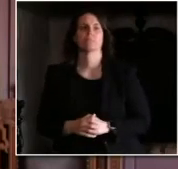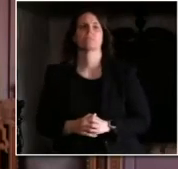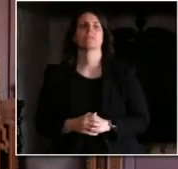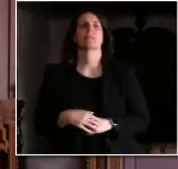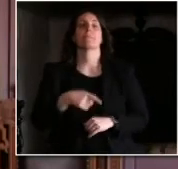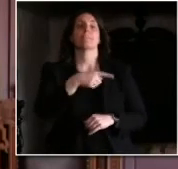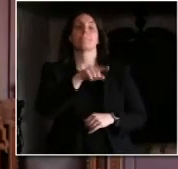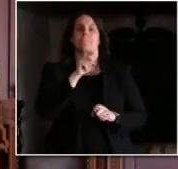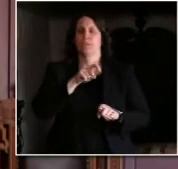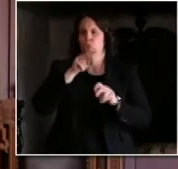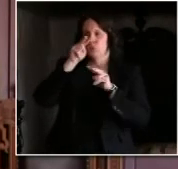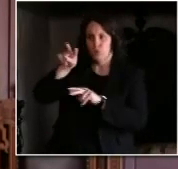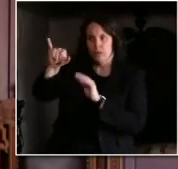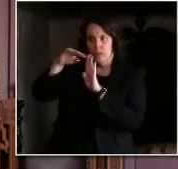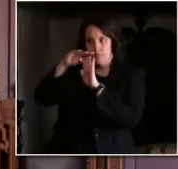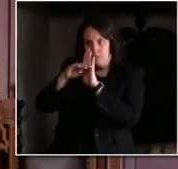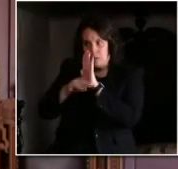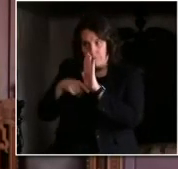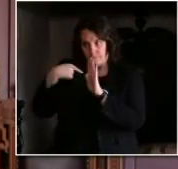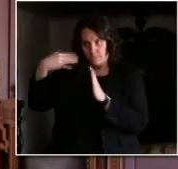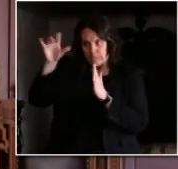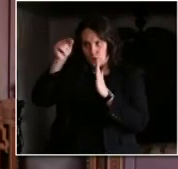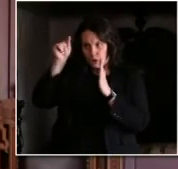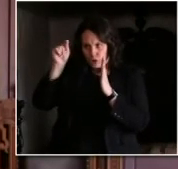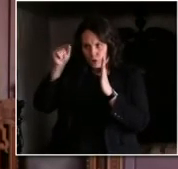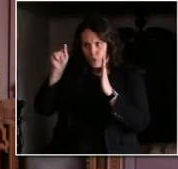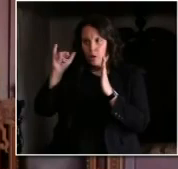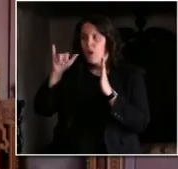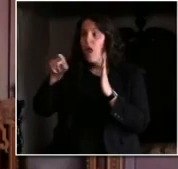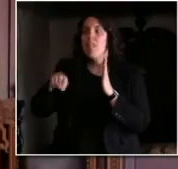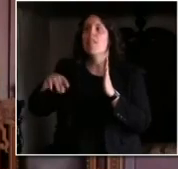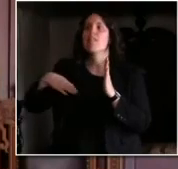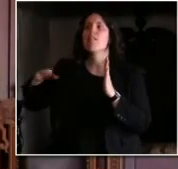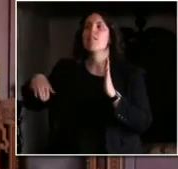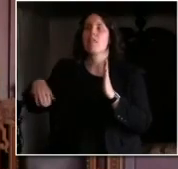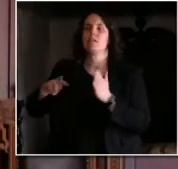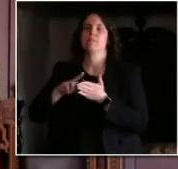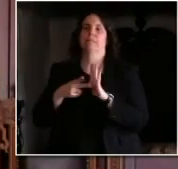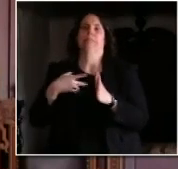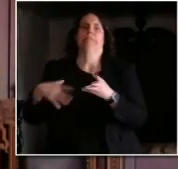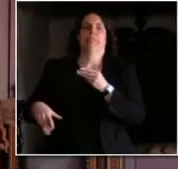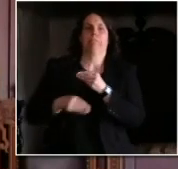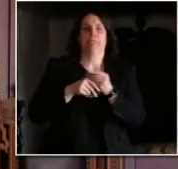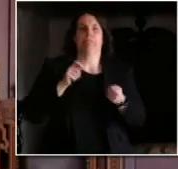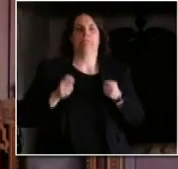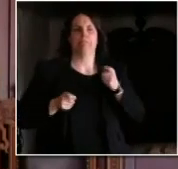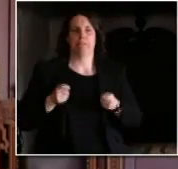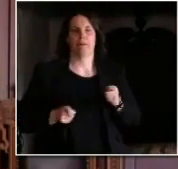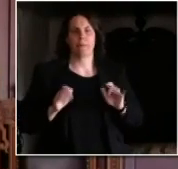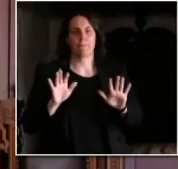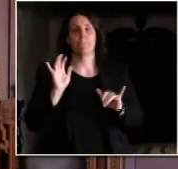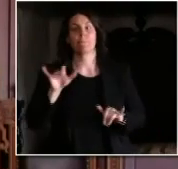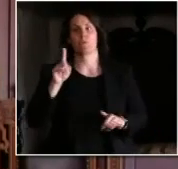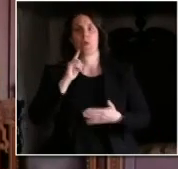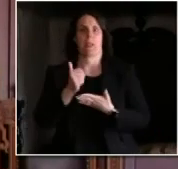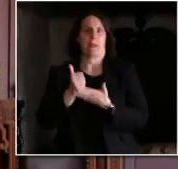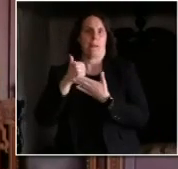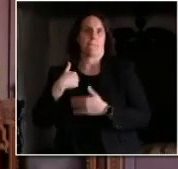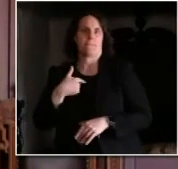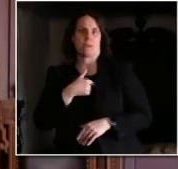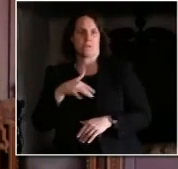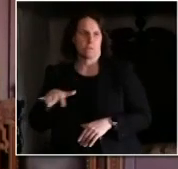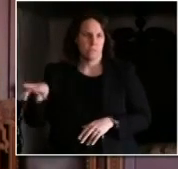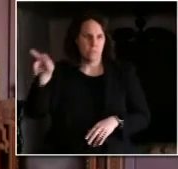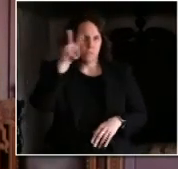I have a better flavor of that. But with this order, there will not be schools for the rest of the school year.